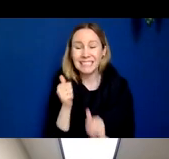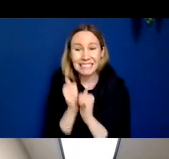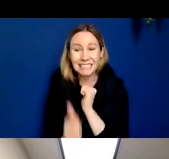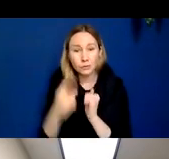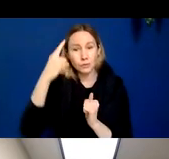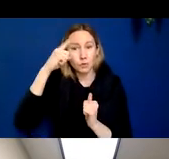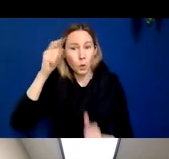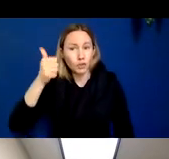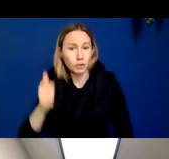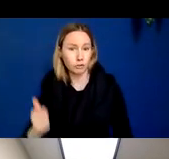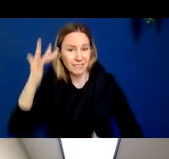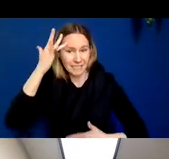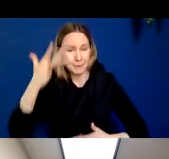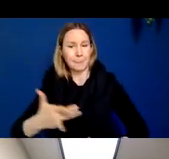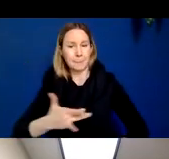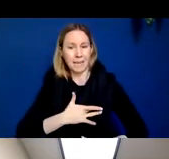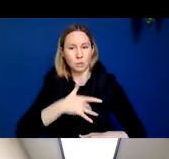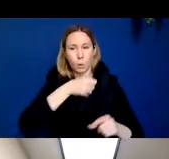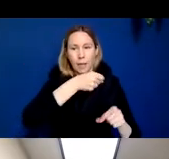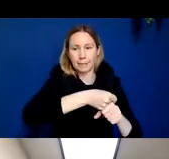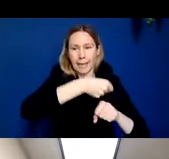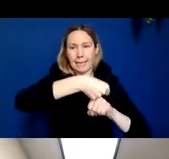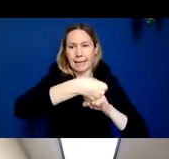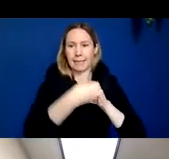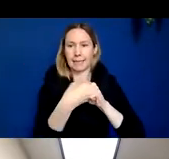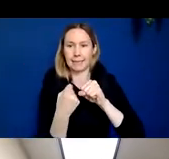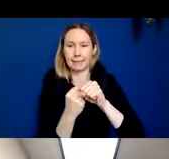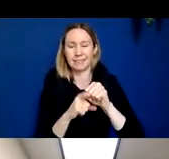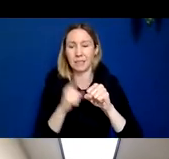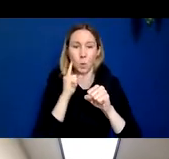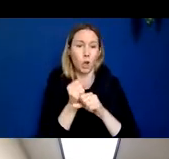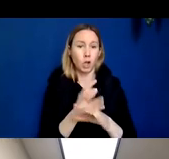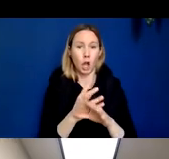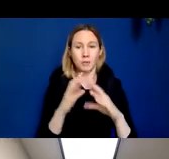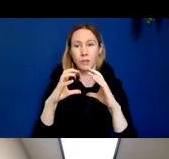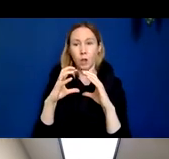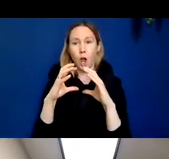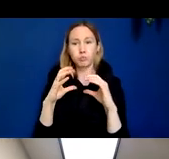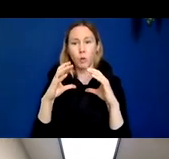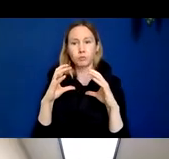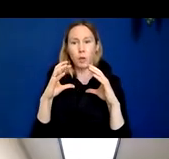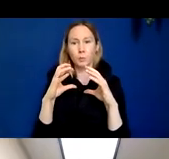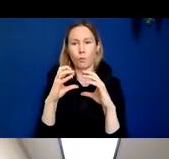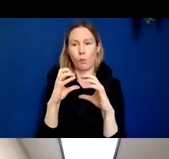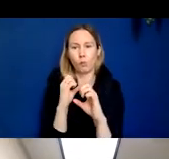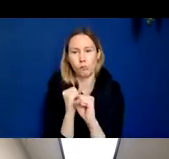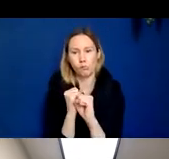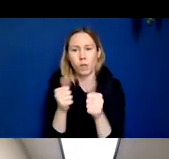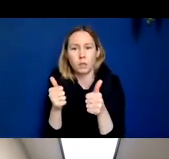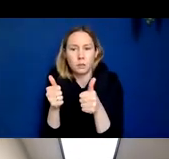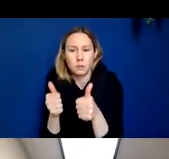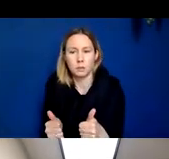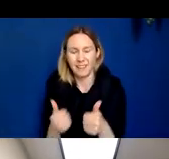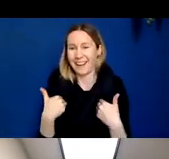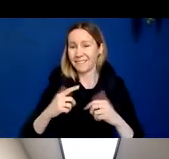has a tendency to attack different regions of the brain and lead to degeneration of those regions of the brain and therefore produce different